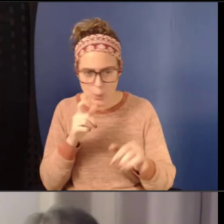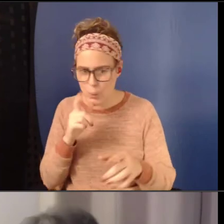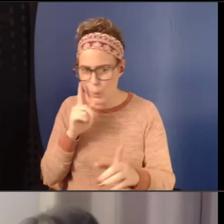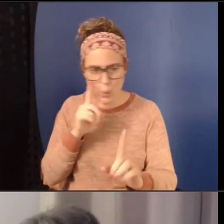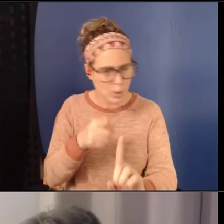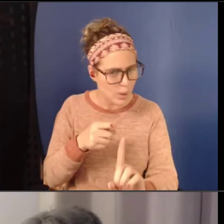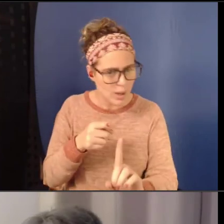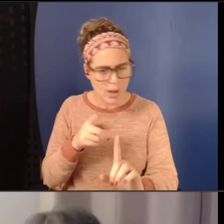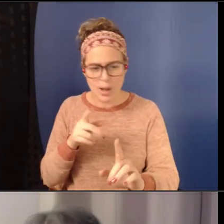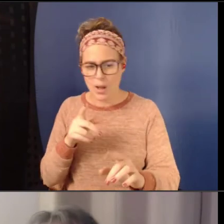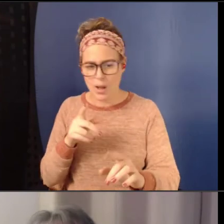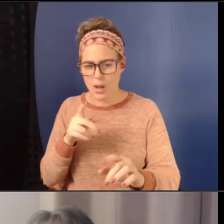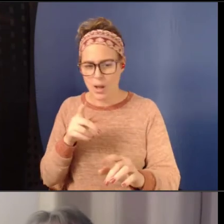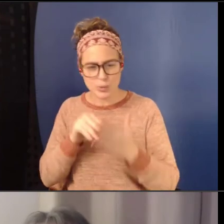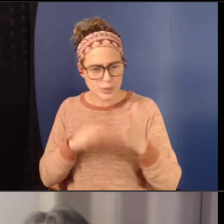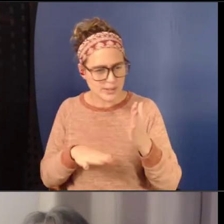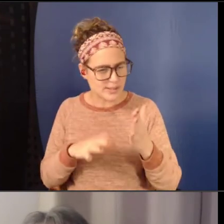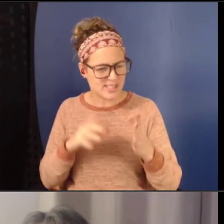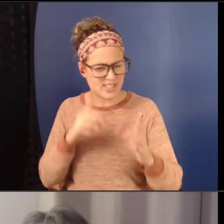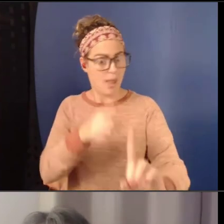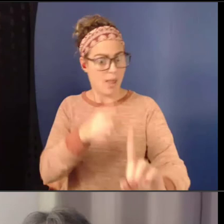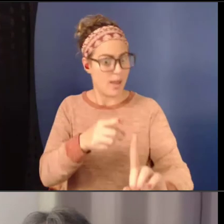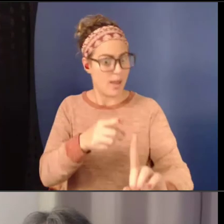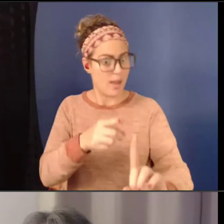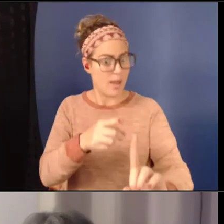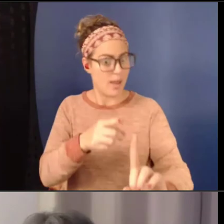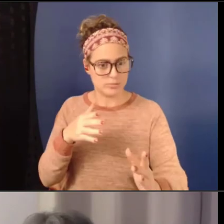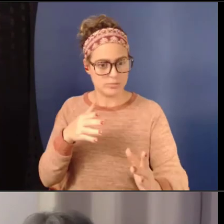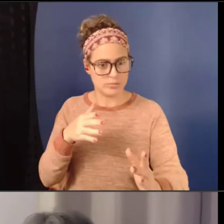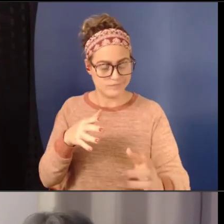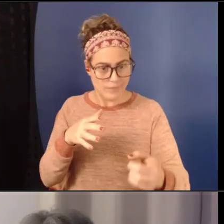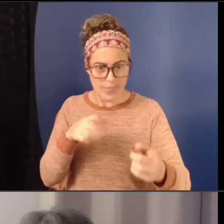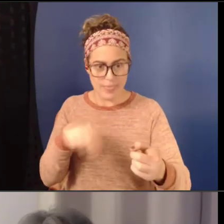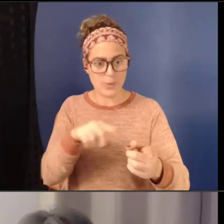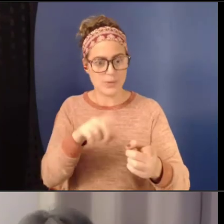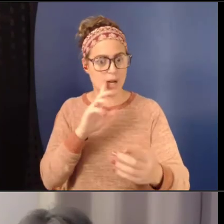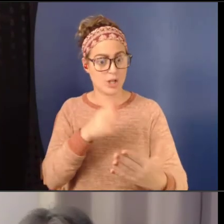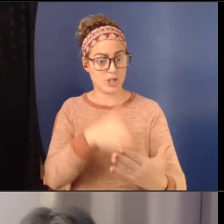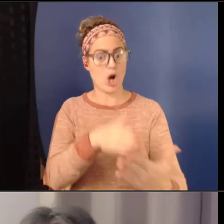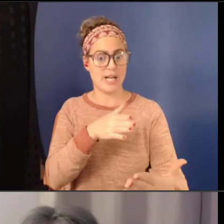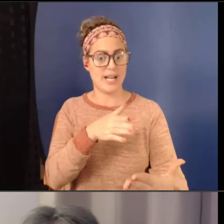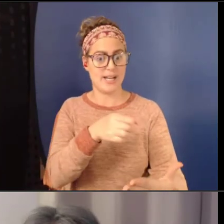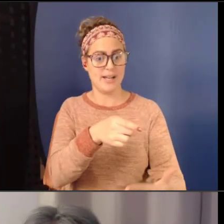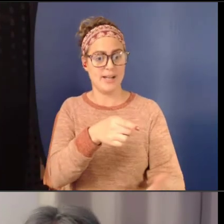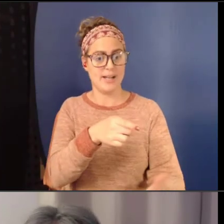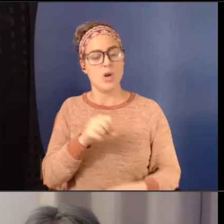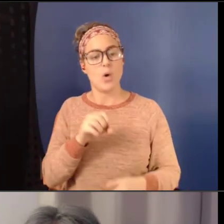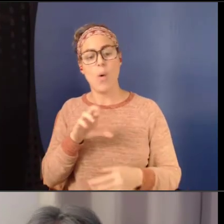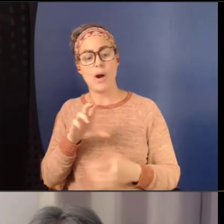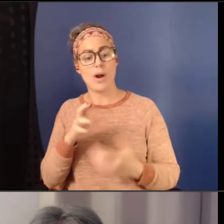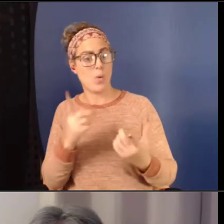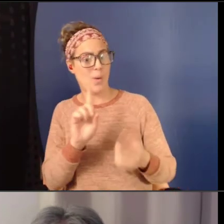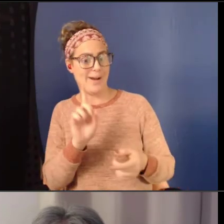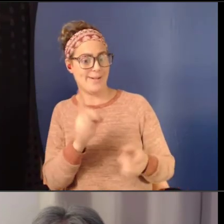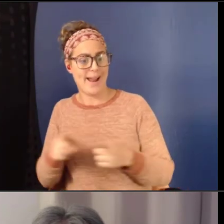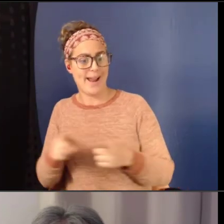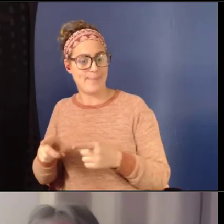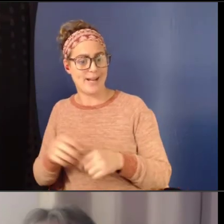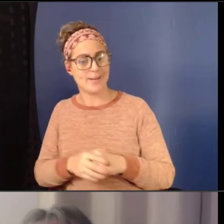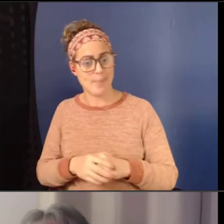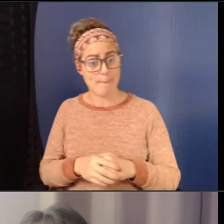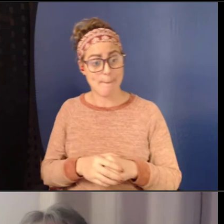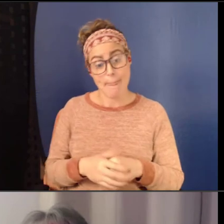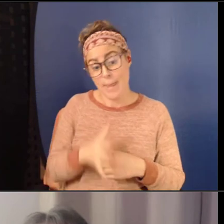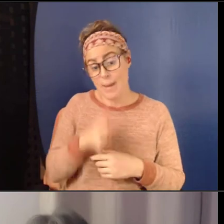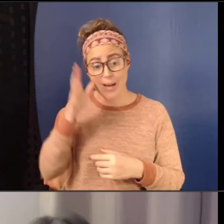Where is it happening? And, um, and, and for parents to offer, uh, you know, to, to